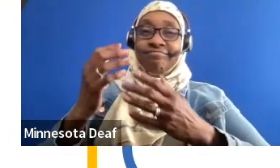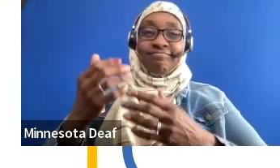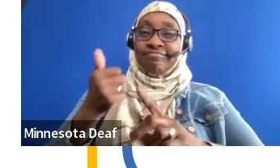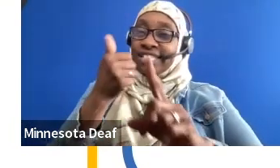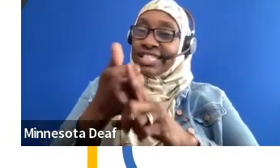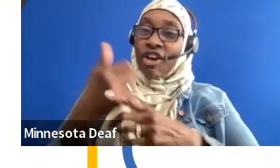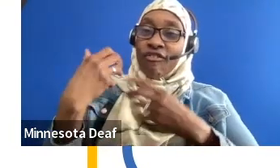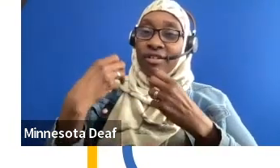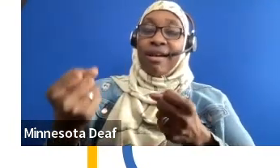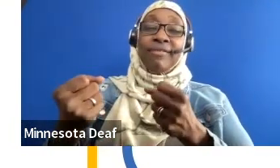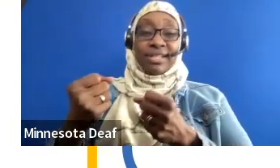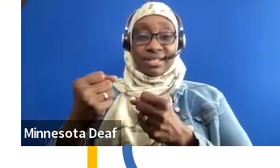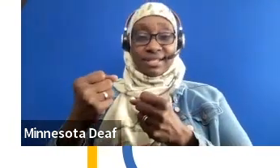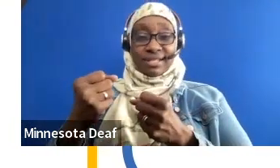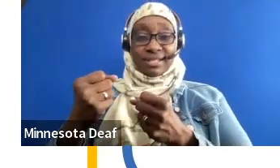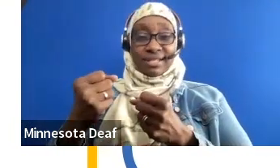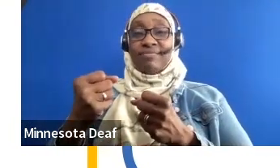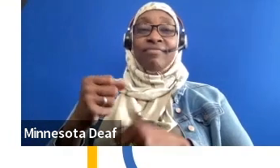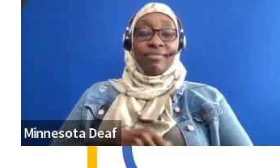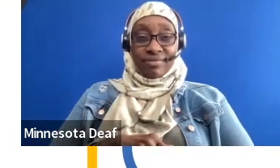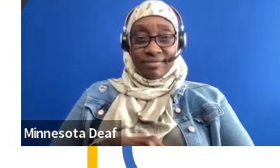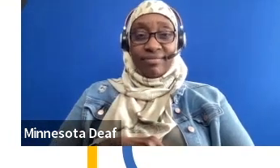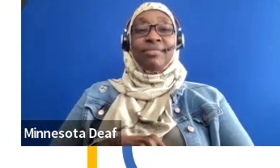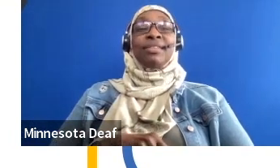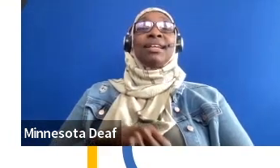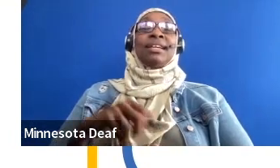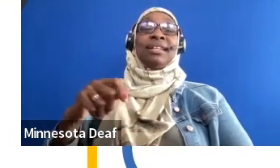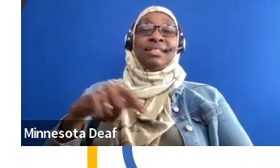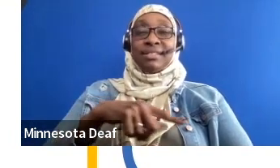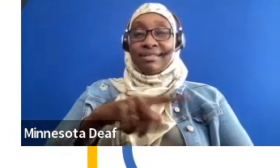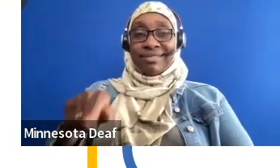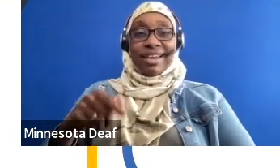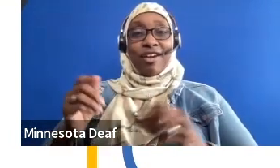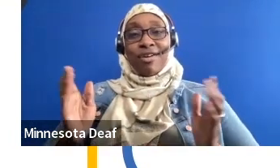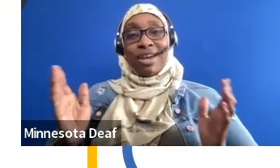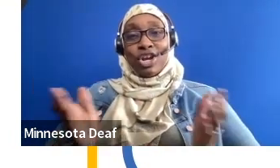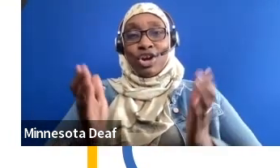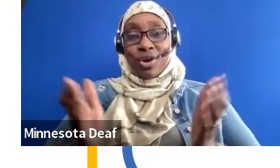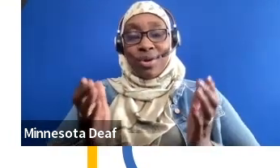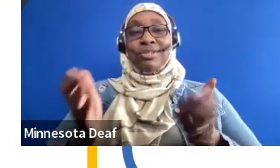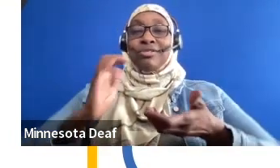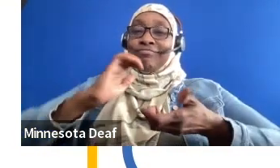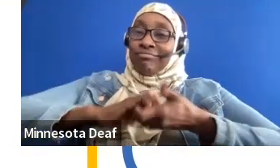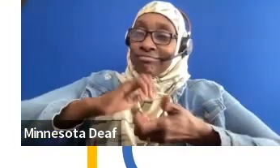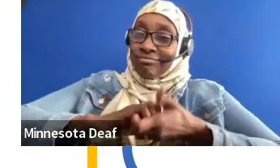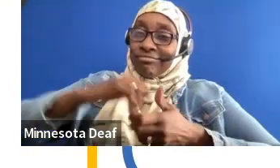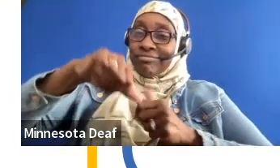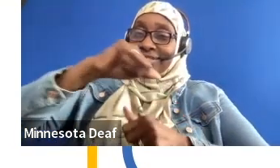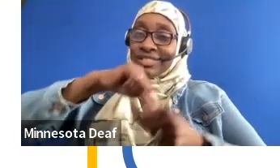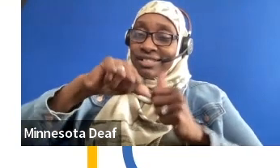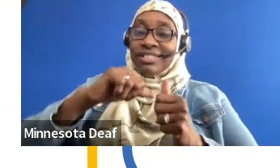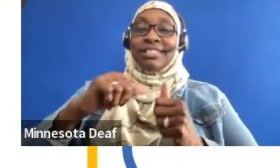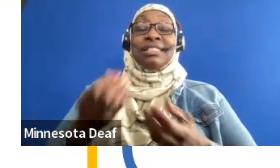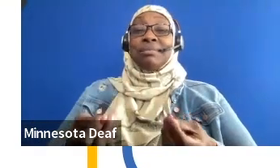They're encouraging goal-setting, cooperation, collaboration. And by working with other youths, they're developing communication, problem-solving, and leadership